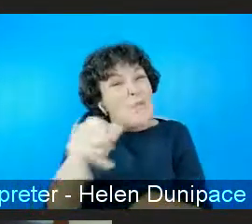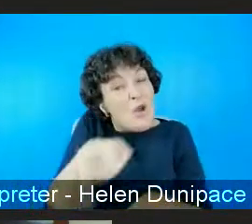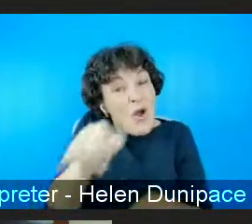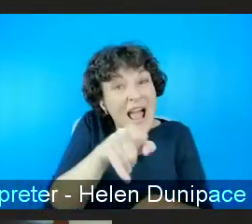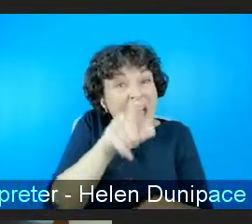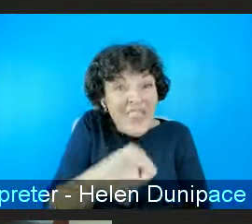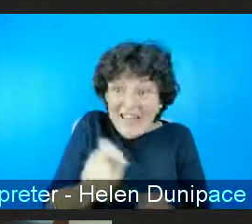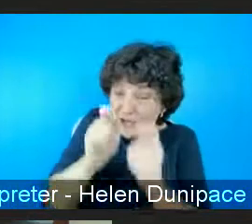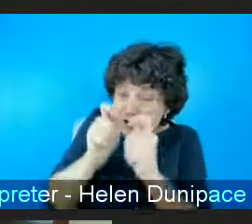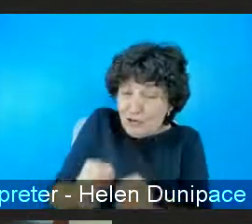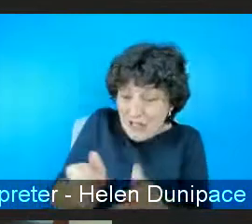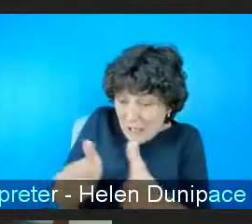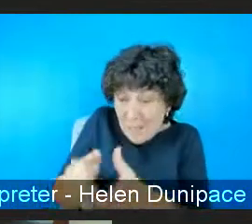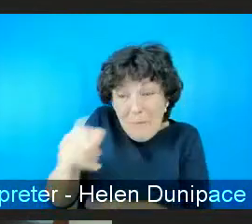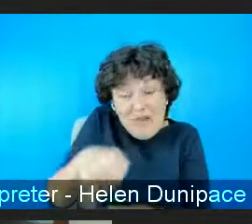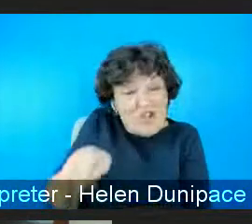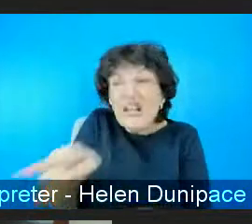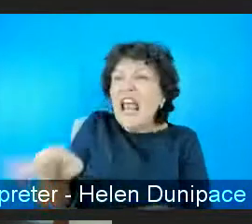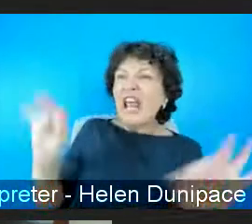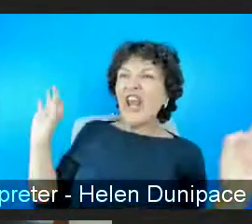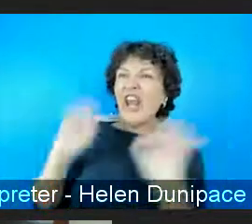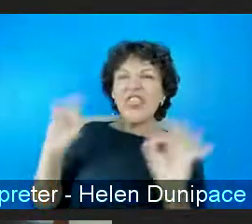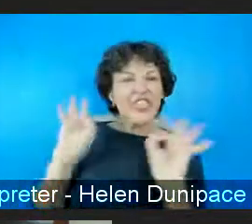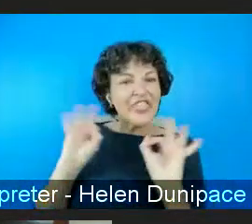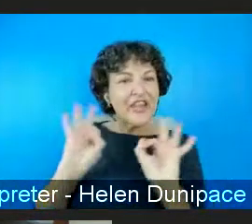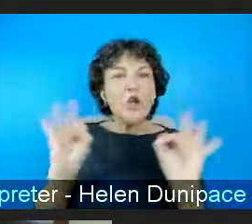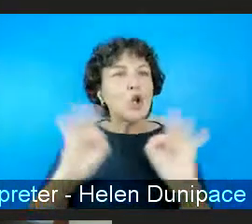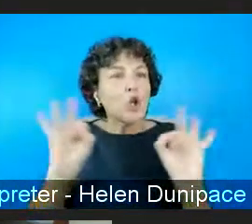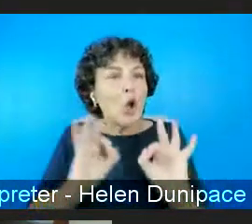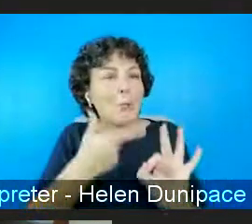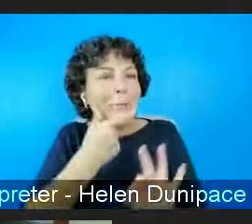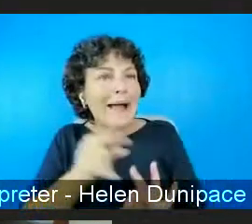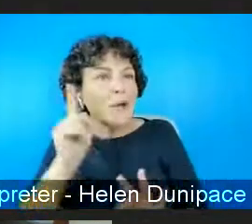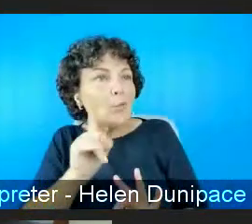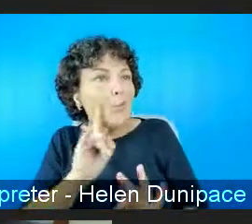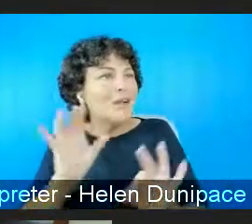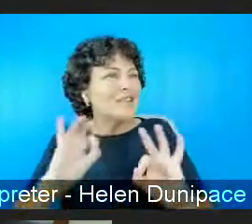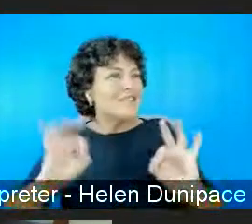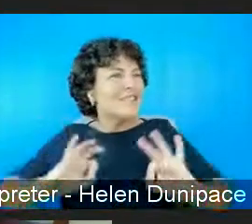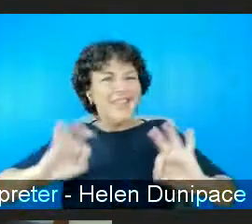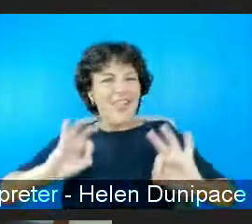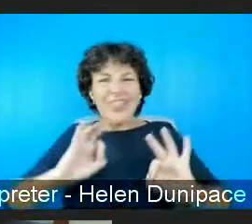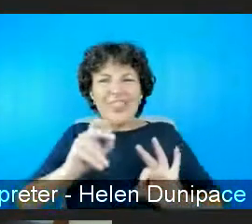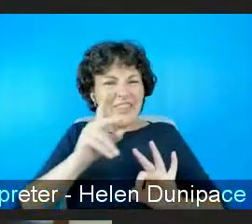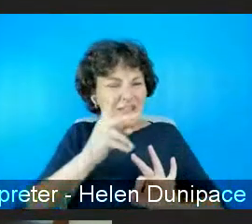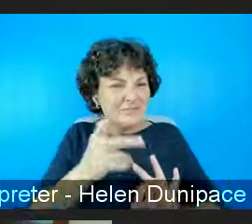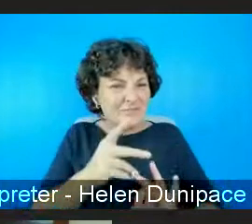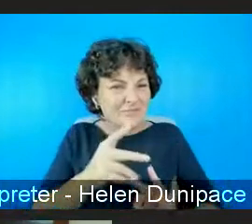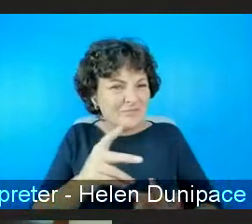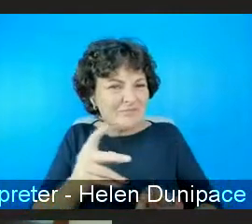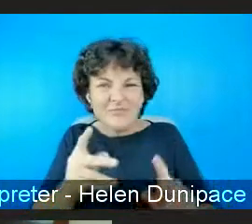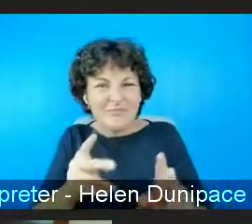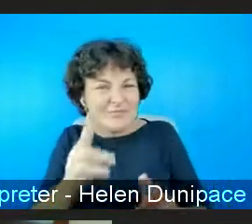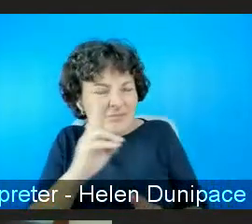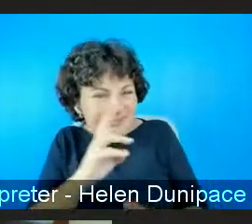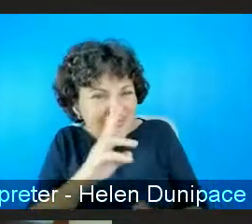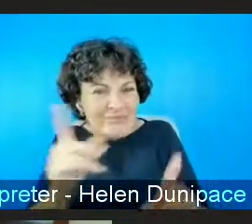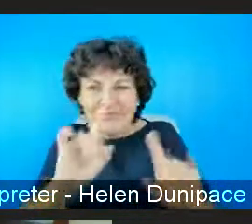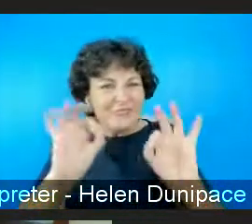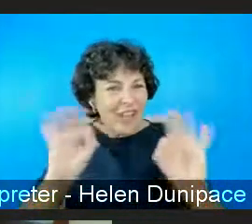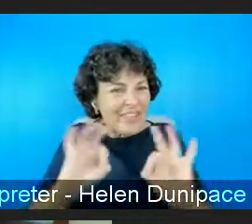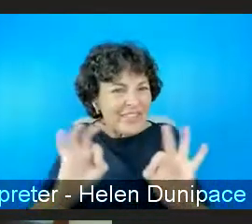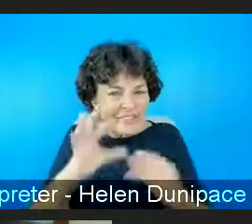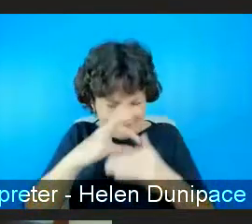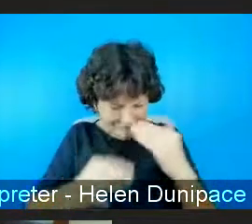as if they have no gender um and uh you know it it's really difficult to hold them accountable